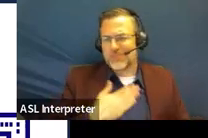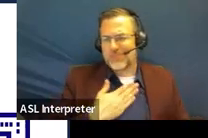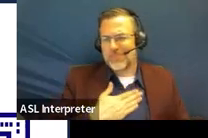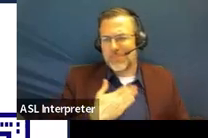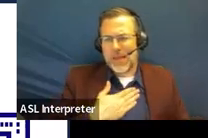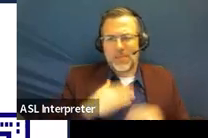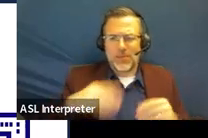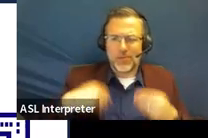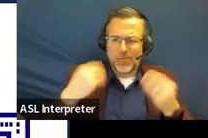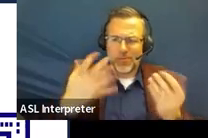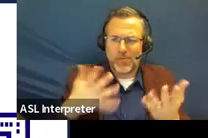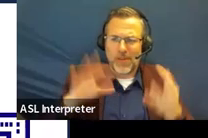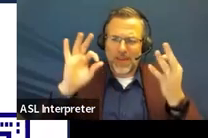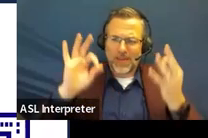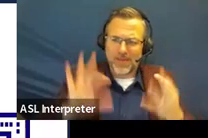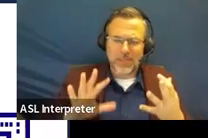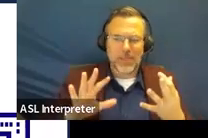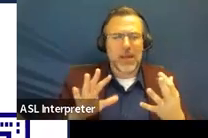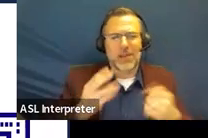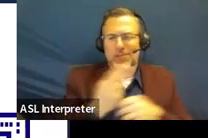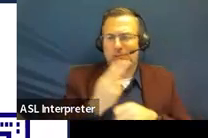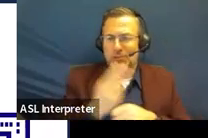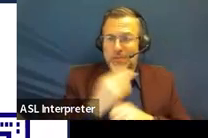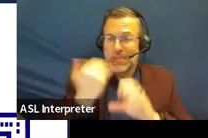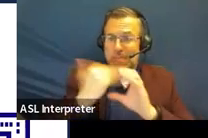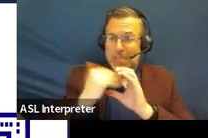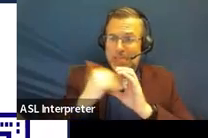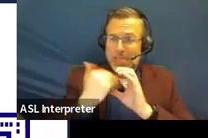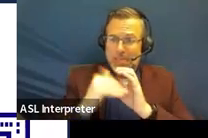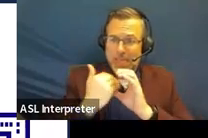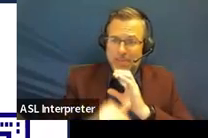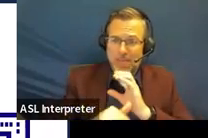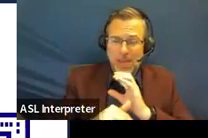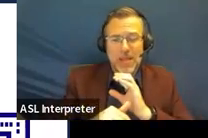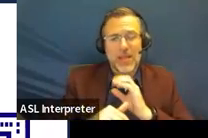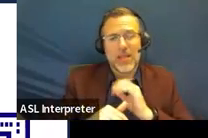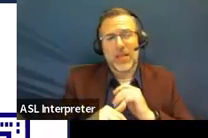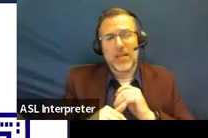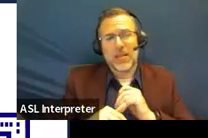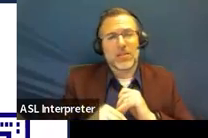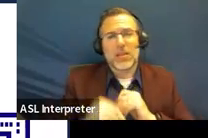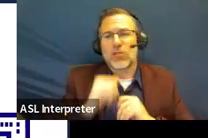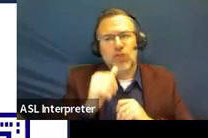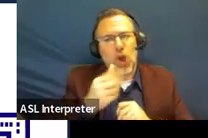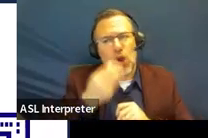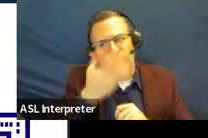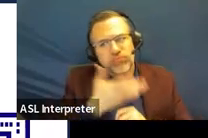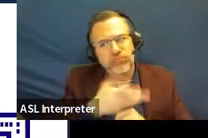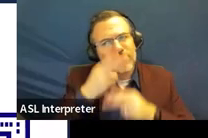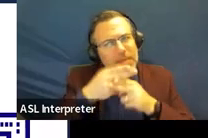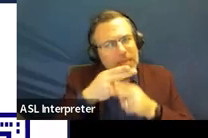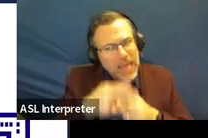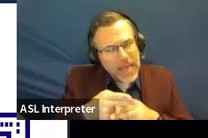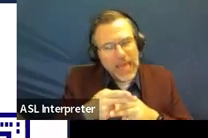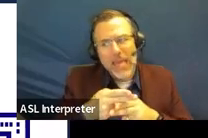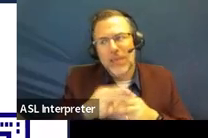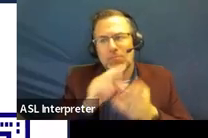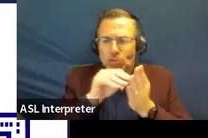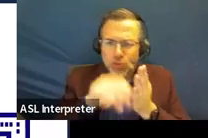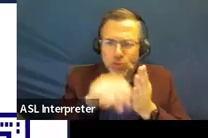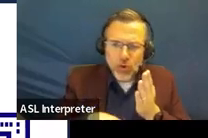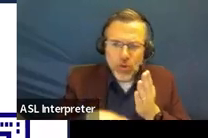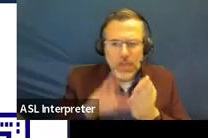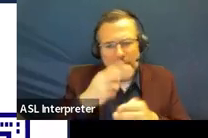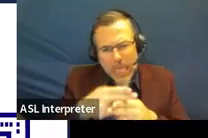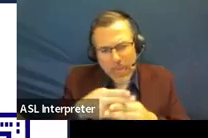feedback through email, um, in a hypothetical situation. So don't give us any identifying information and don't